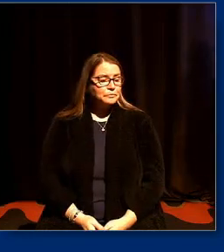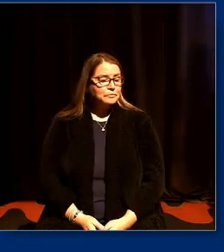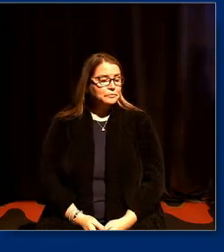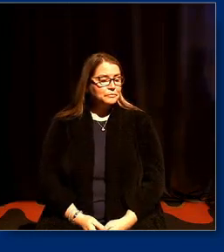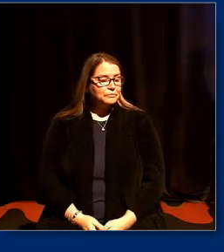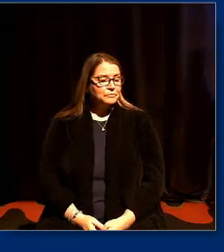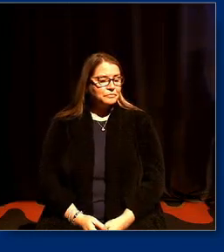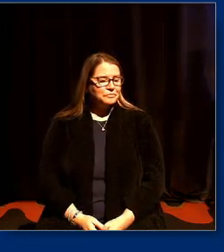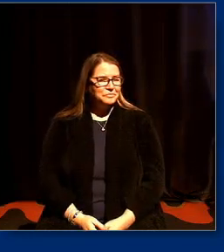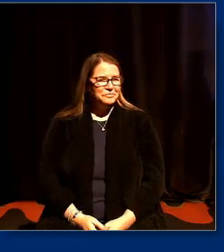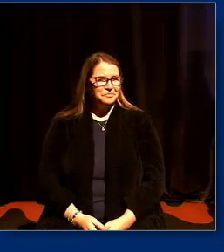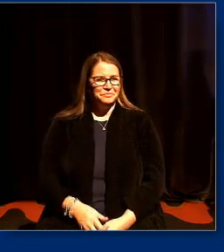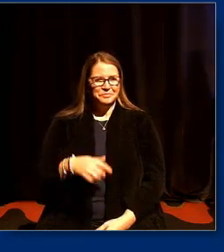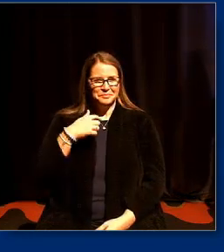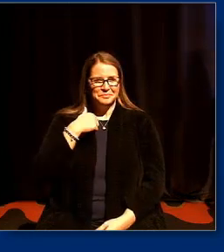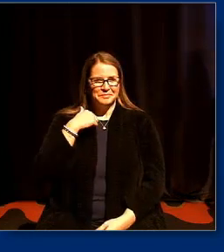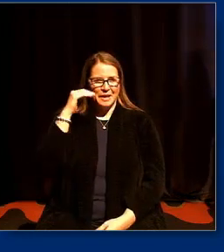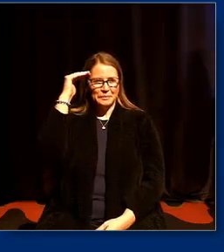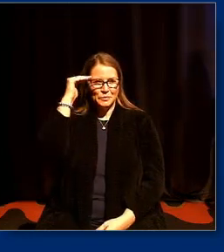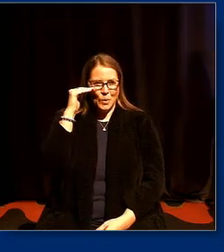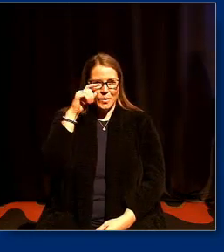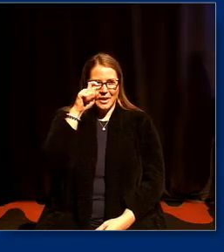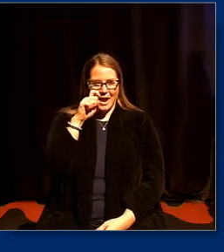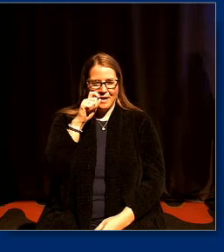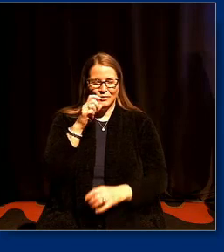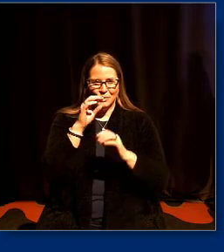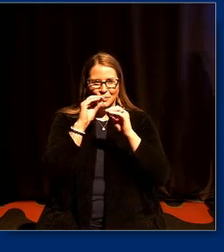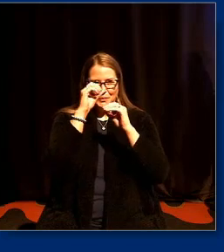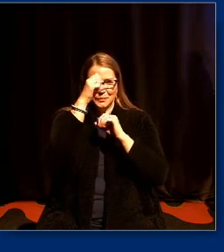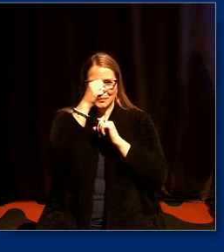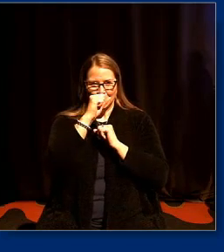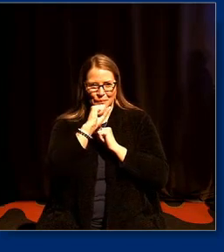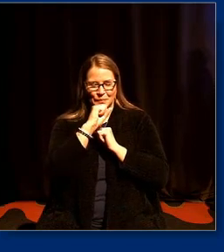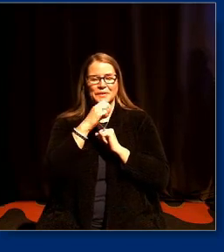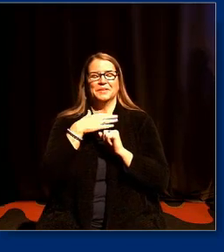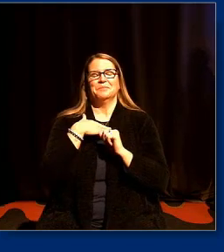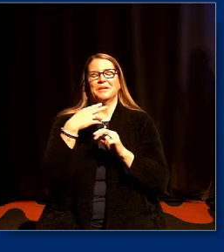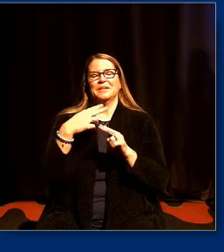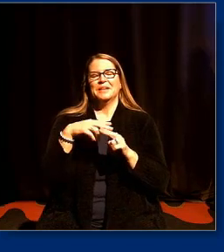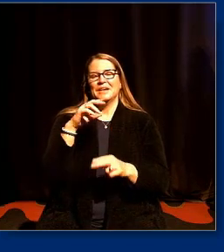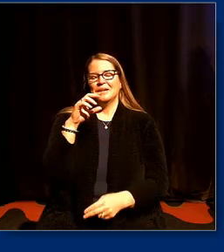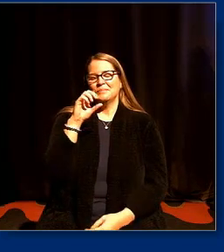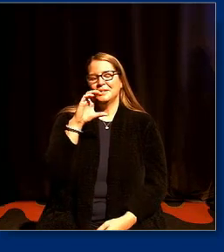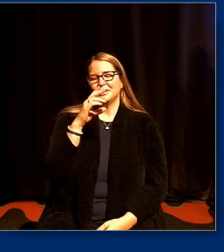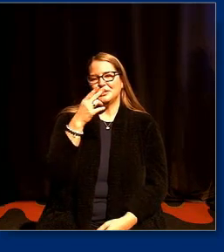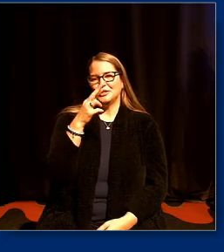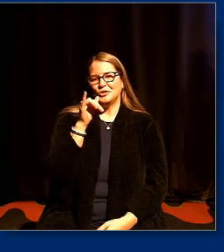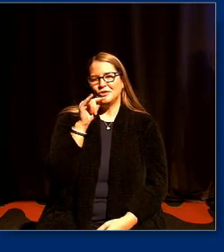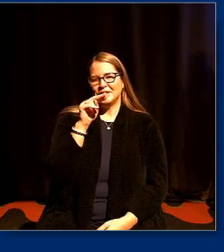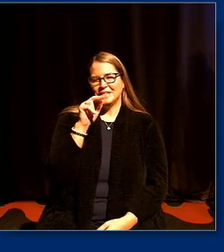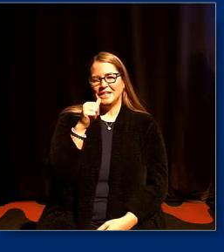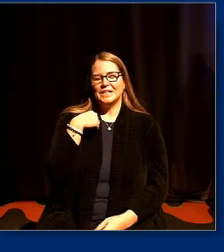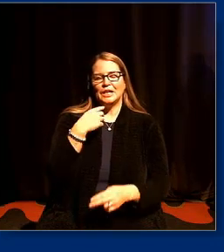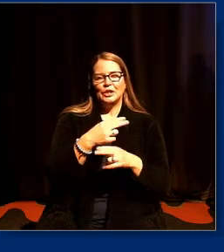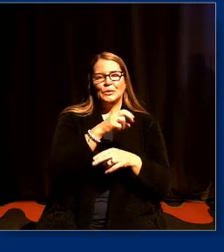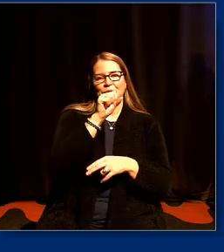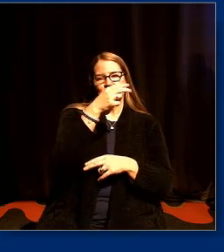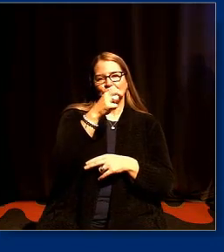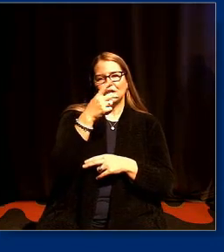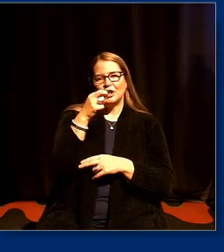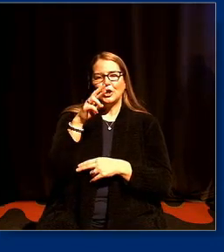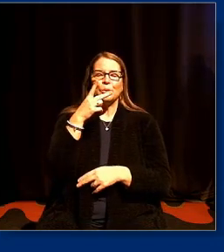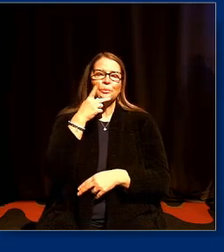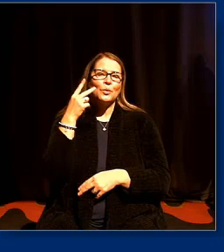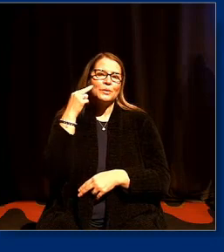a little bit I'm a little bit shorter good morning everyone my name is Christina Yao and I use she her pronouns I am an Asian American woman